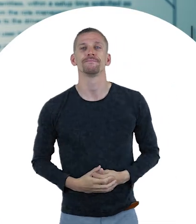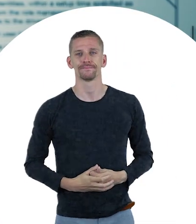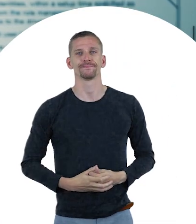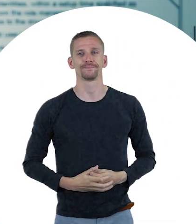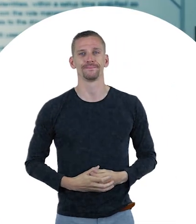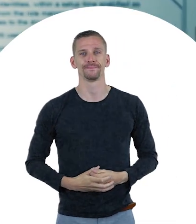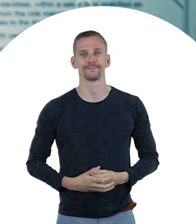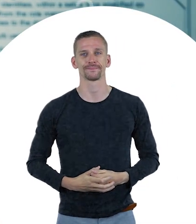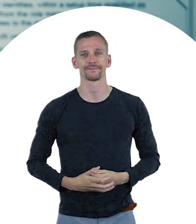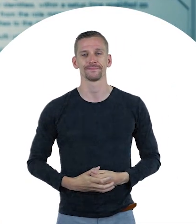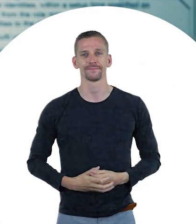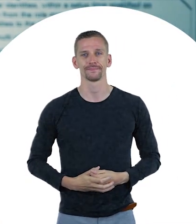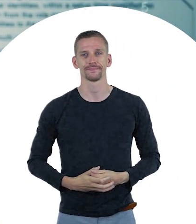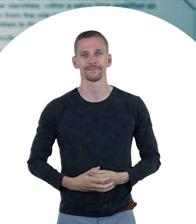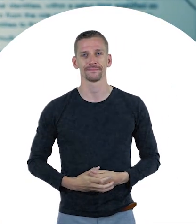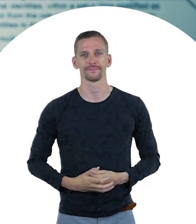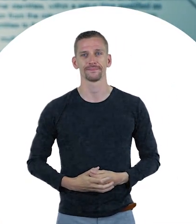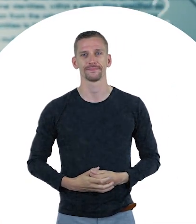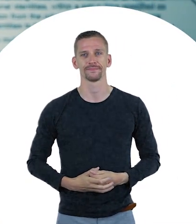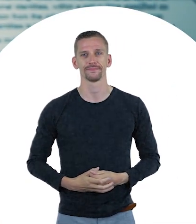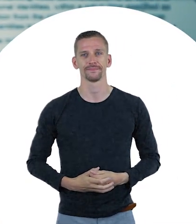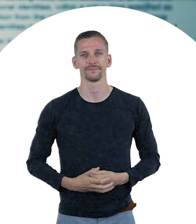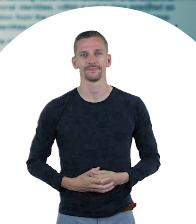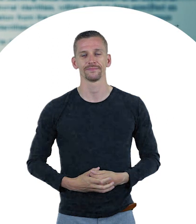telecommunications standardization bodies.